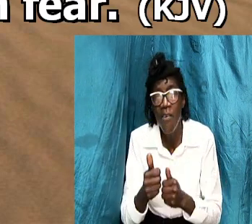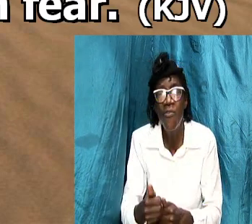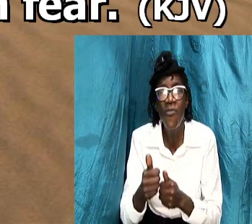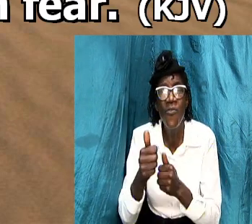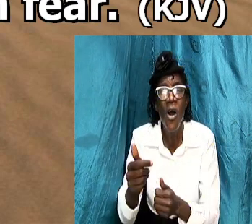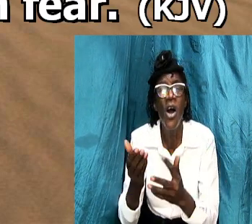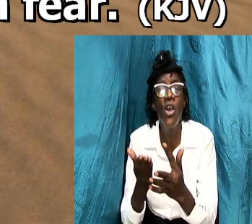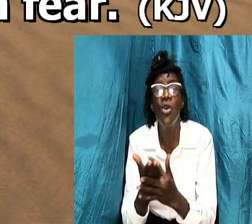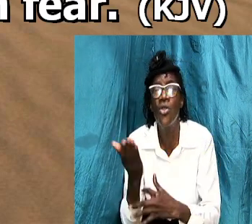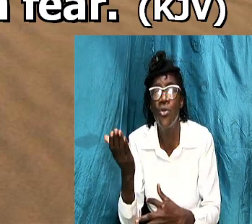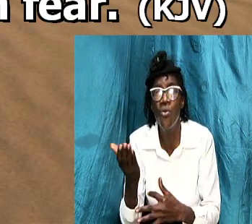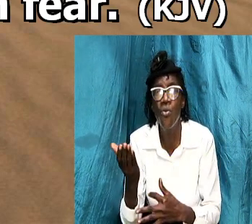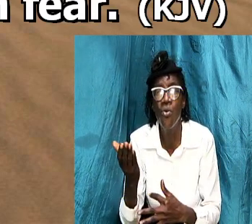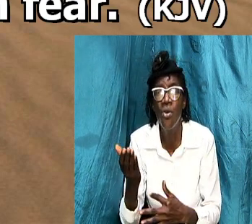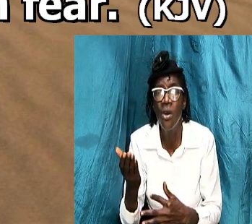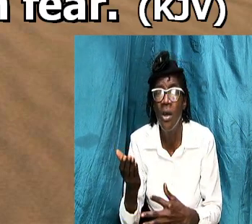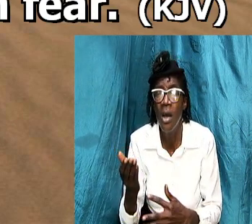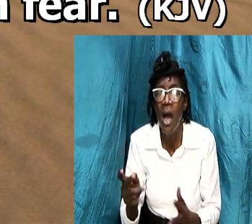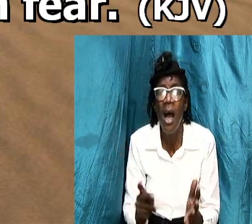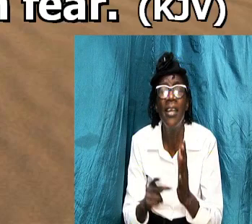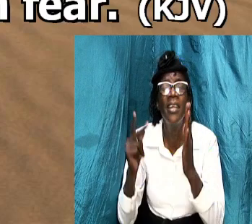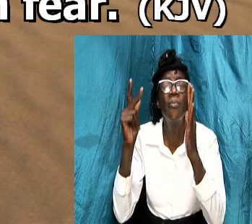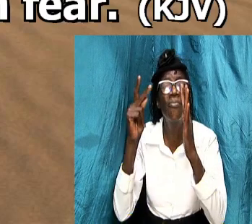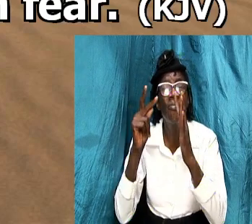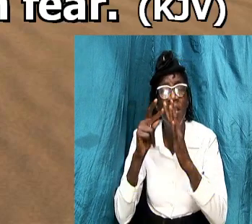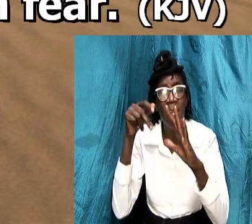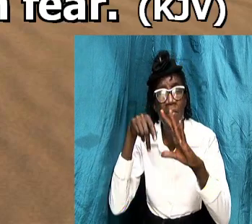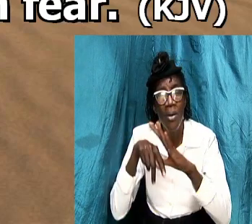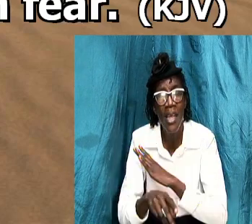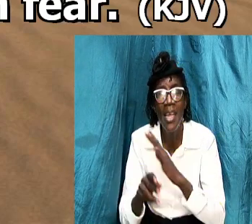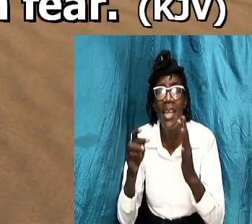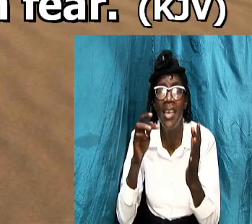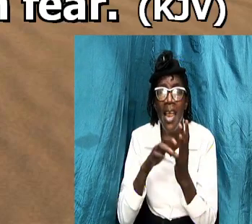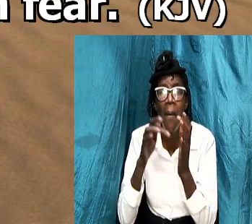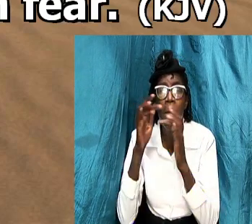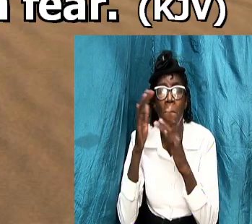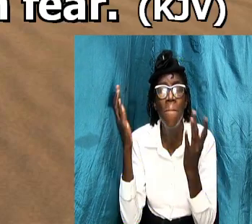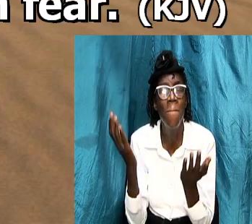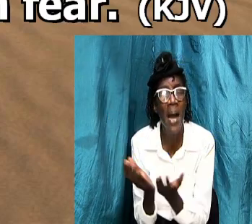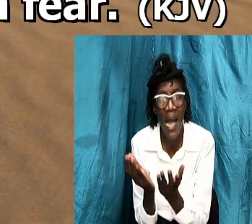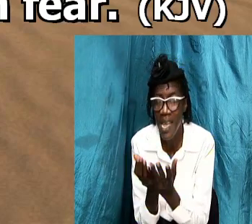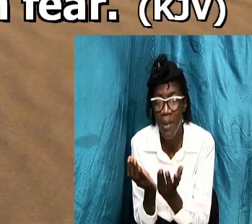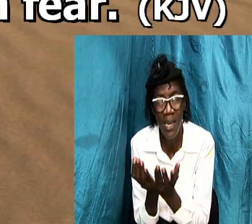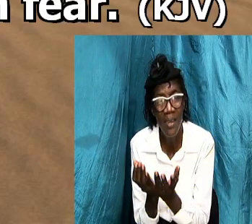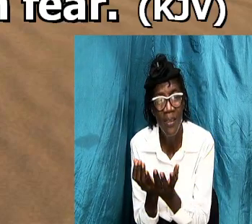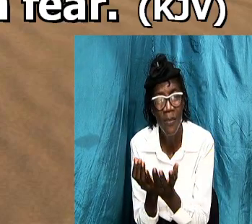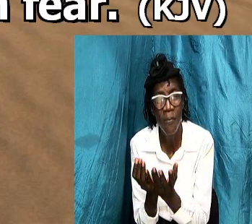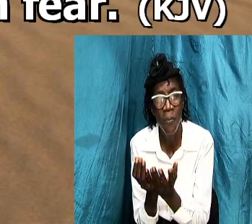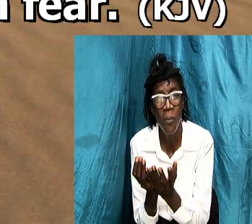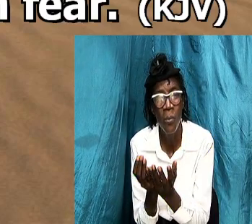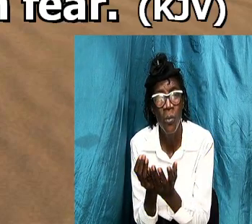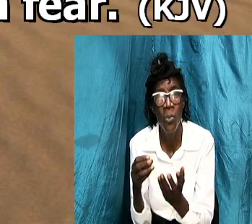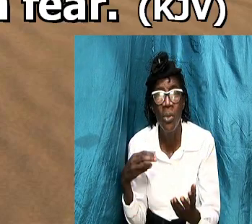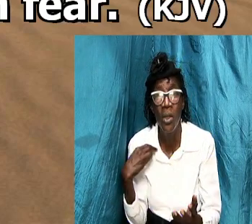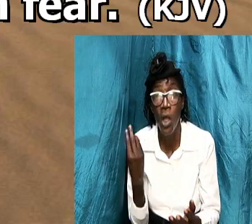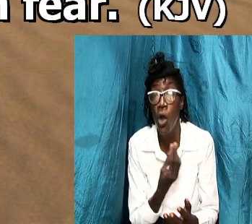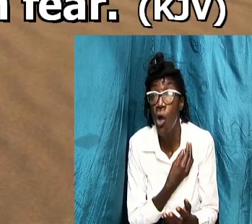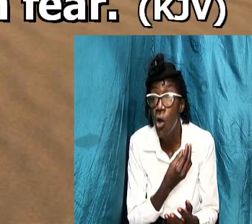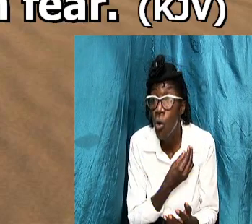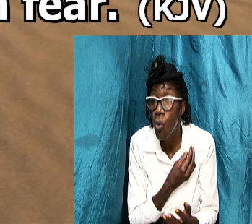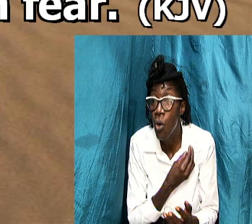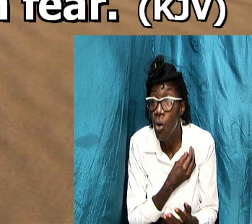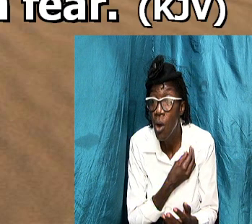on the basic principles of that that is in the bible yeah by our and when i say oh i'm talking to the ladies